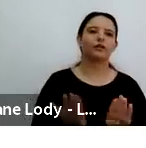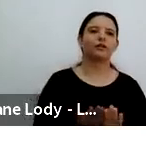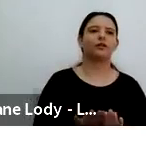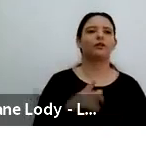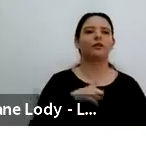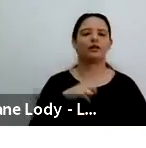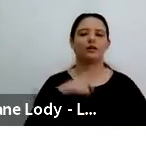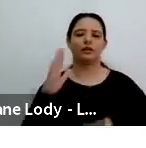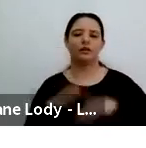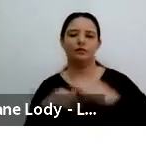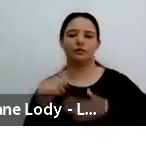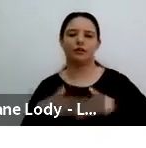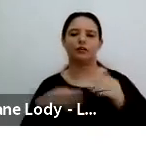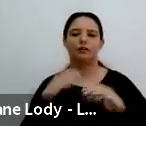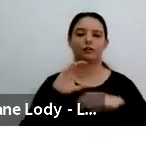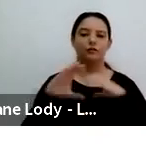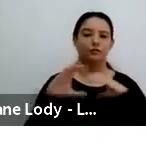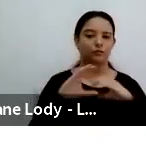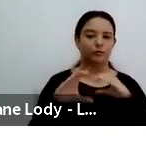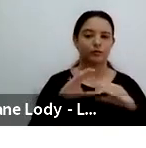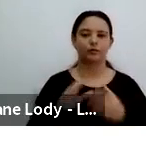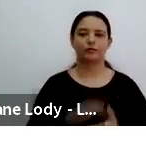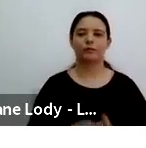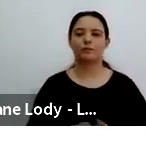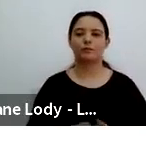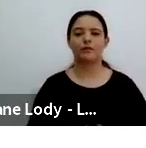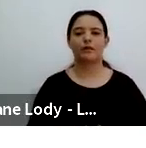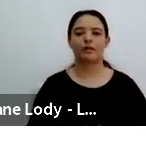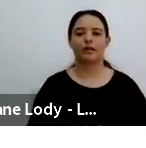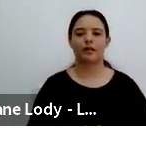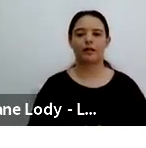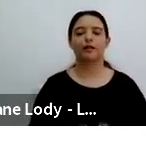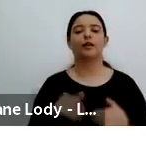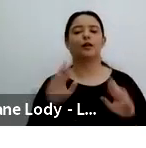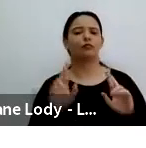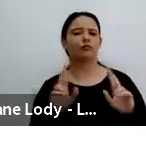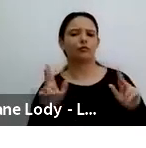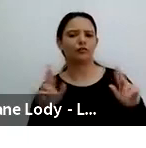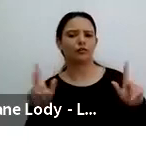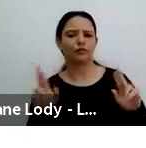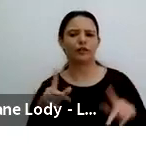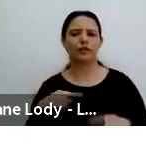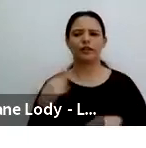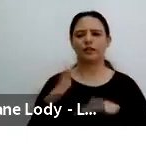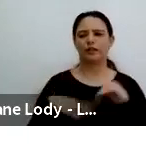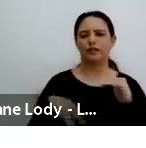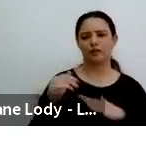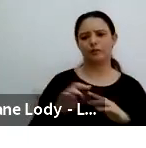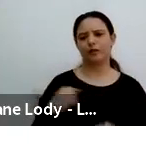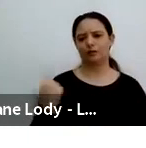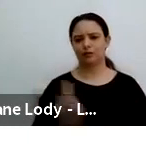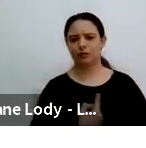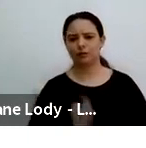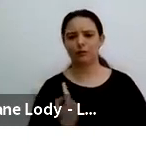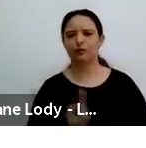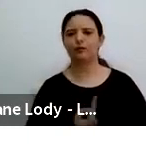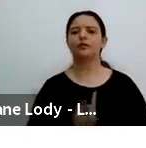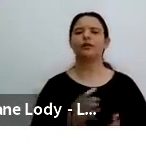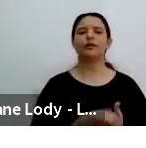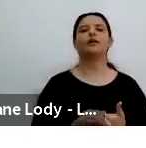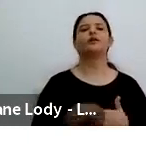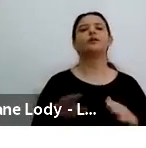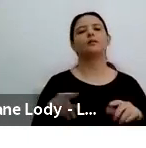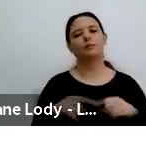In spite of our different disciplines. disciplinary homes and different domains of practice, and maybe because we share the same home in our lives, we have both